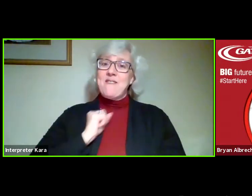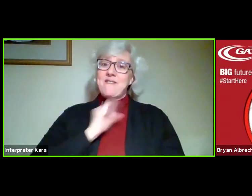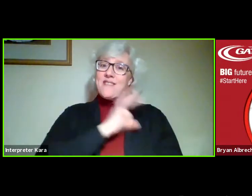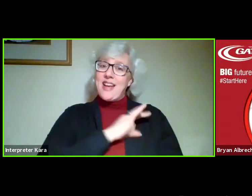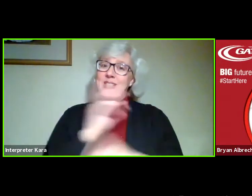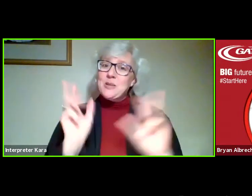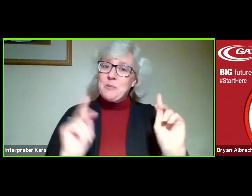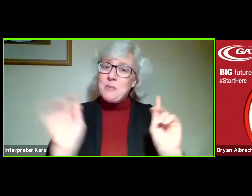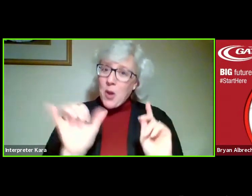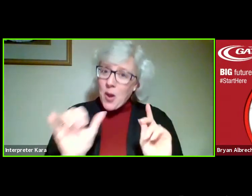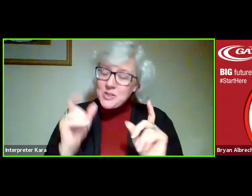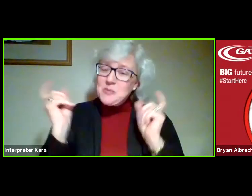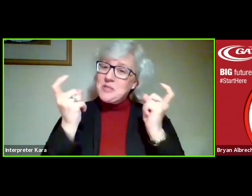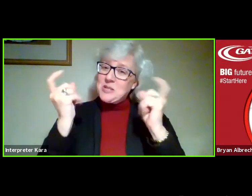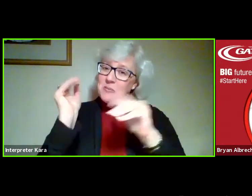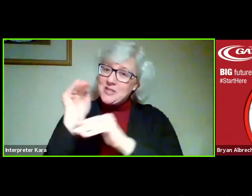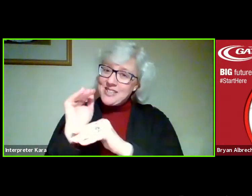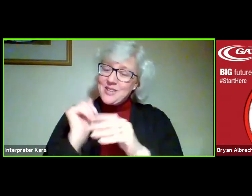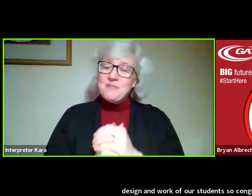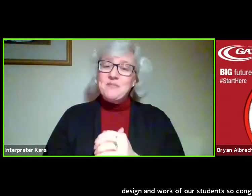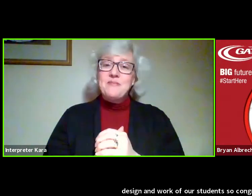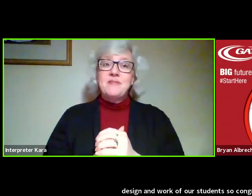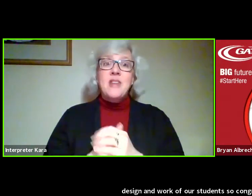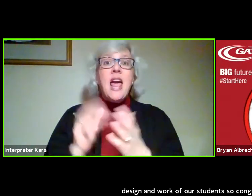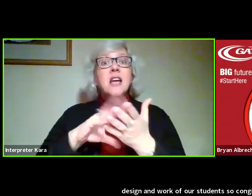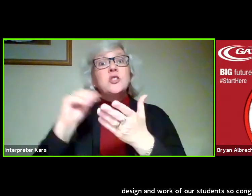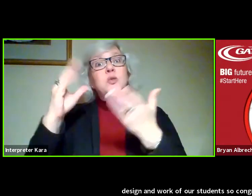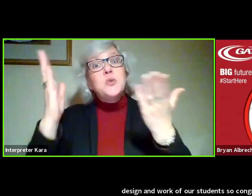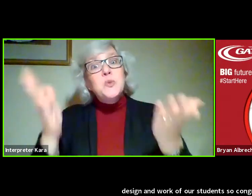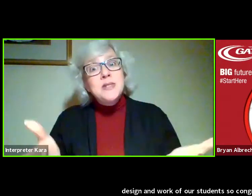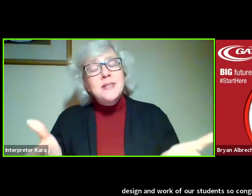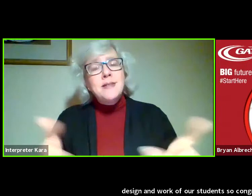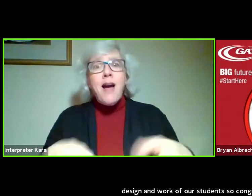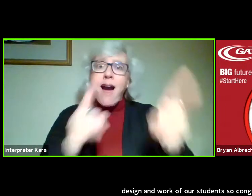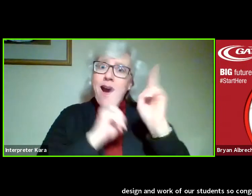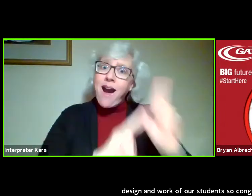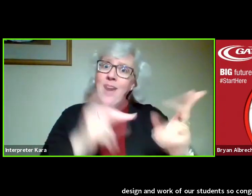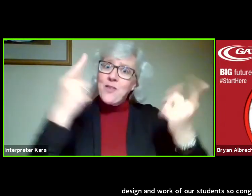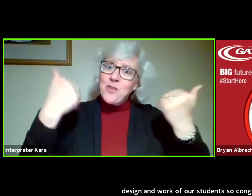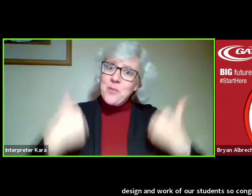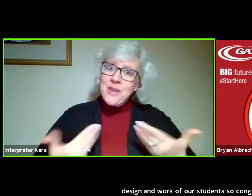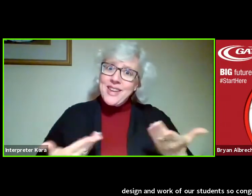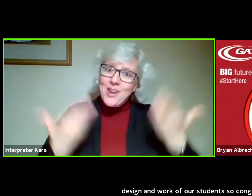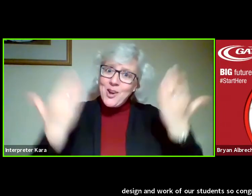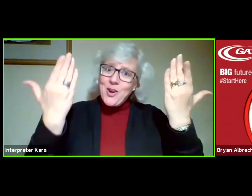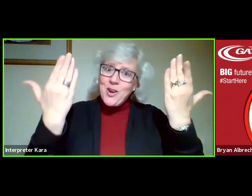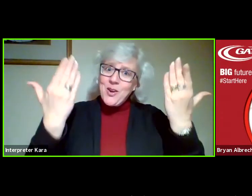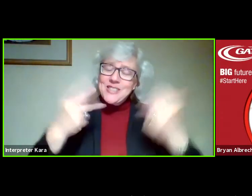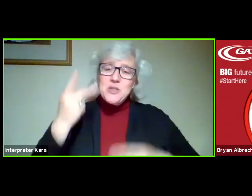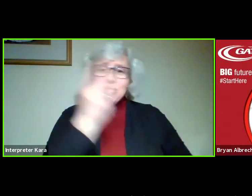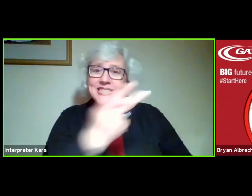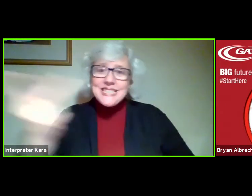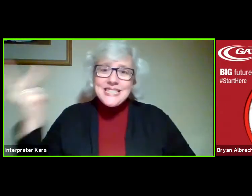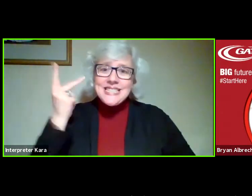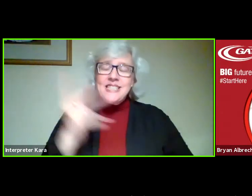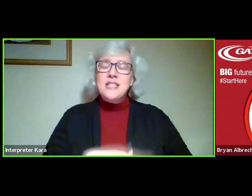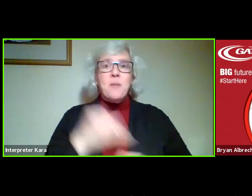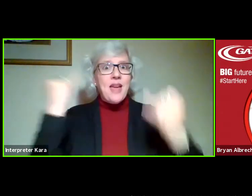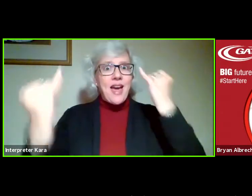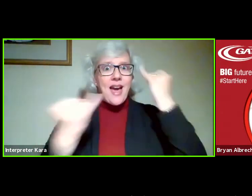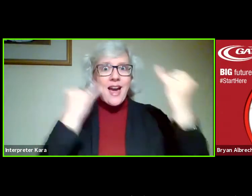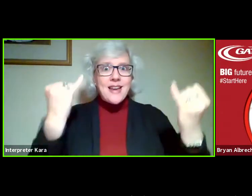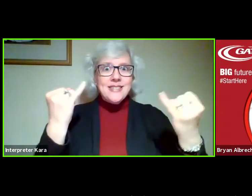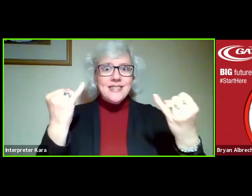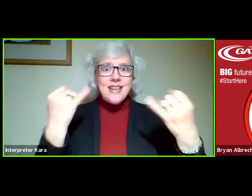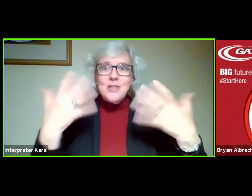that are here celebrating tonight. And to our students, what an honor for me to be with you tonight to see some of the ideas that you've